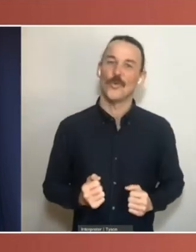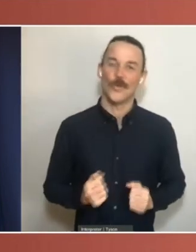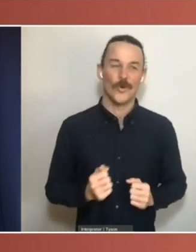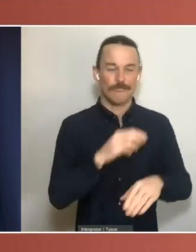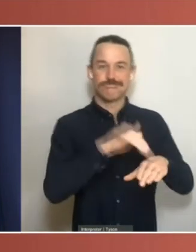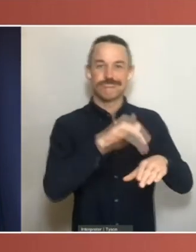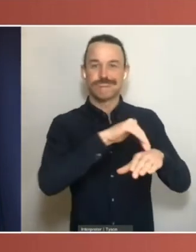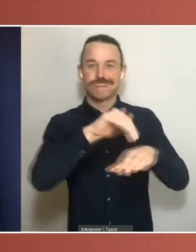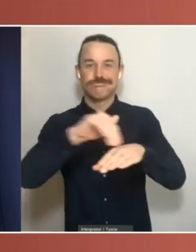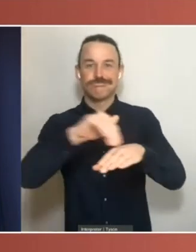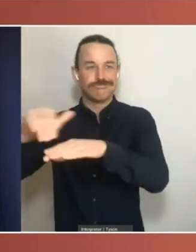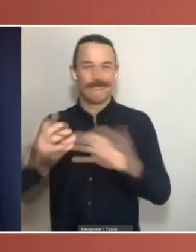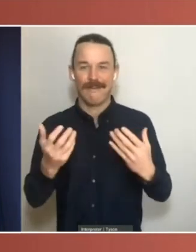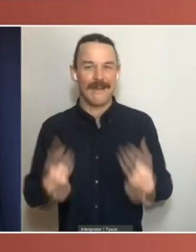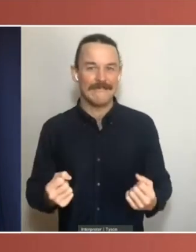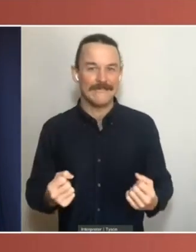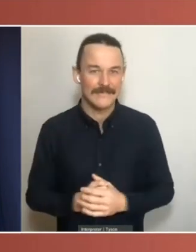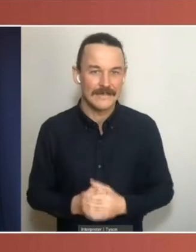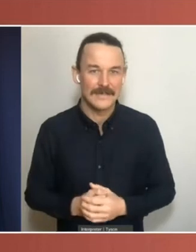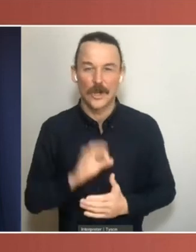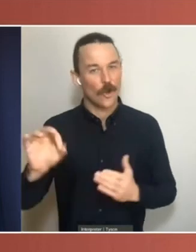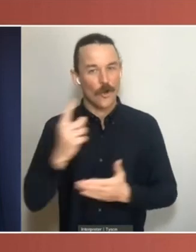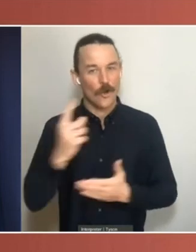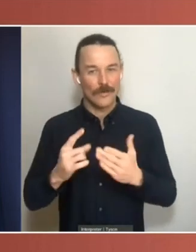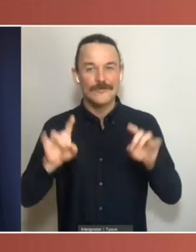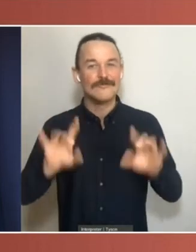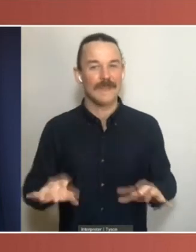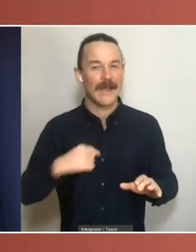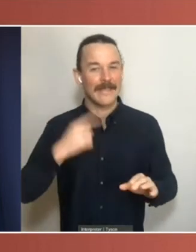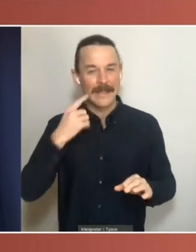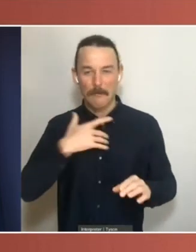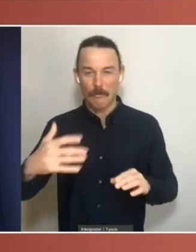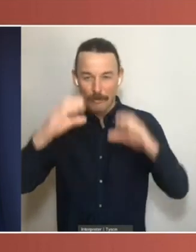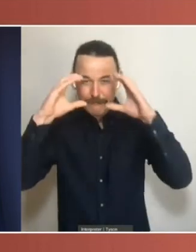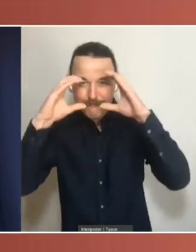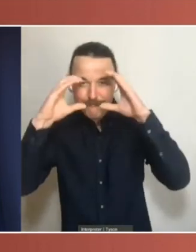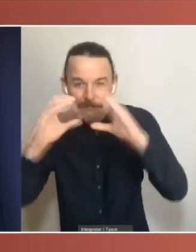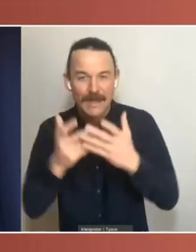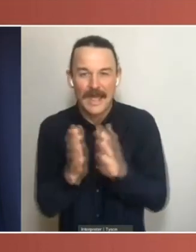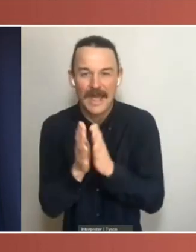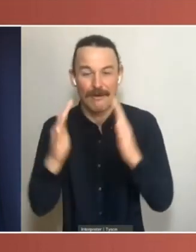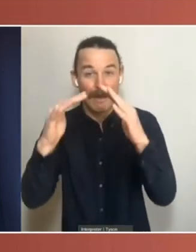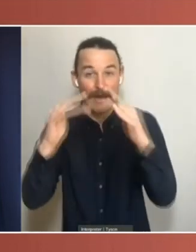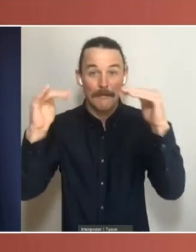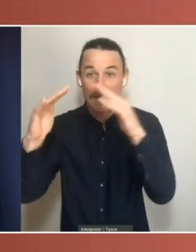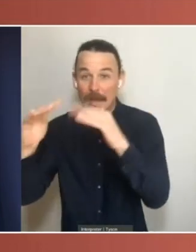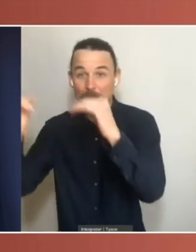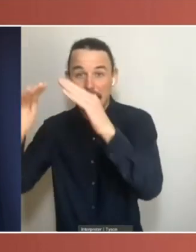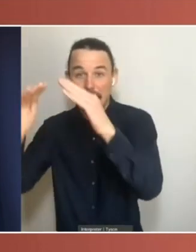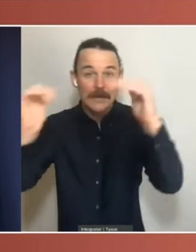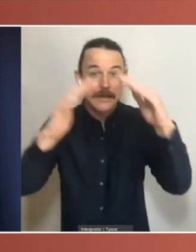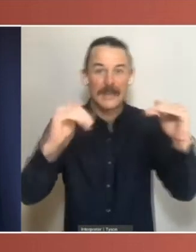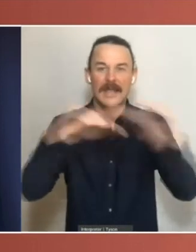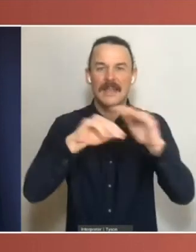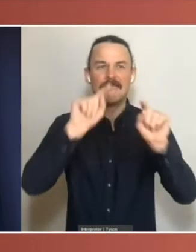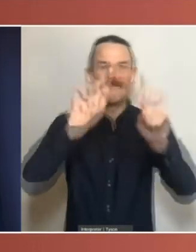a better look at how upper houses in all types of systems are working to strengthen